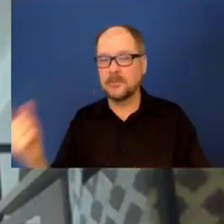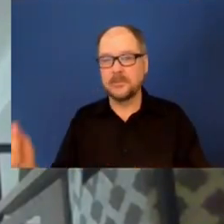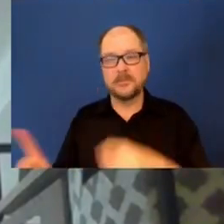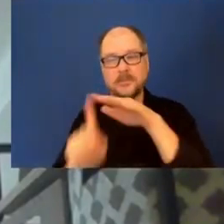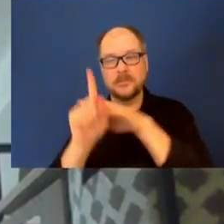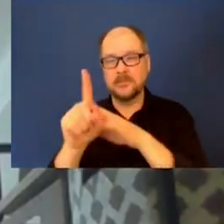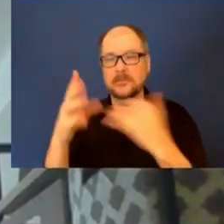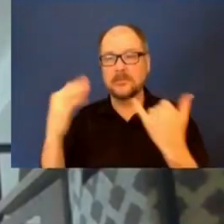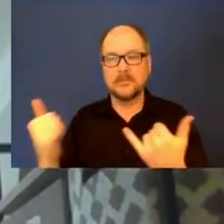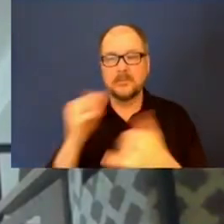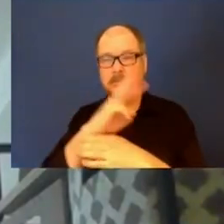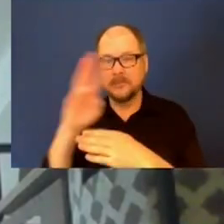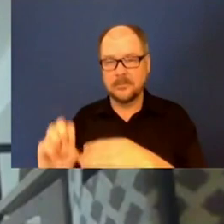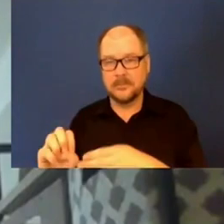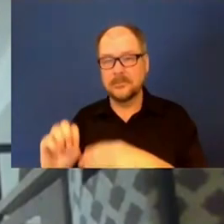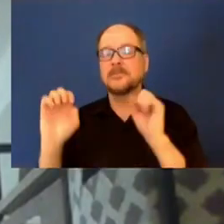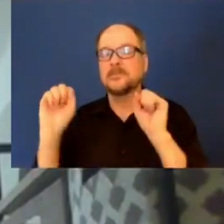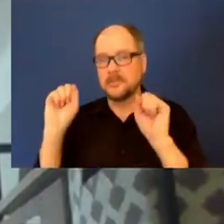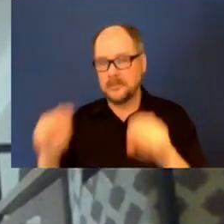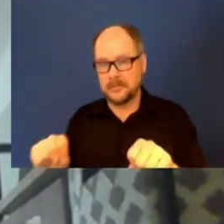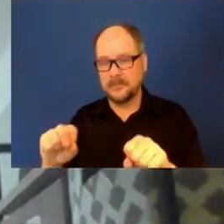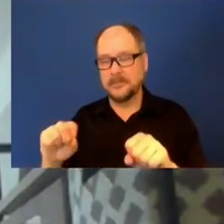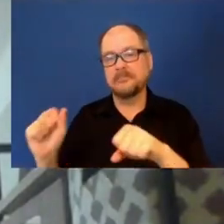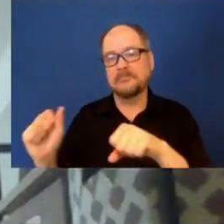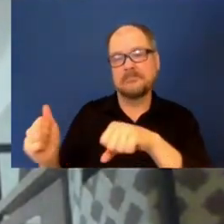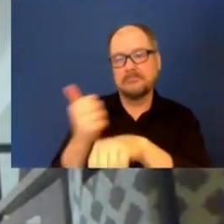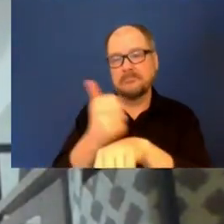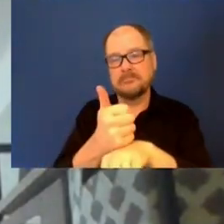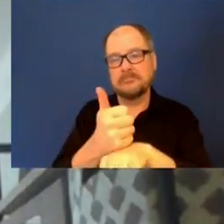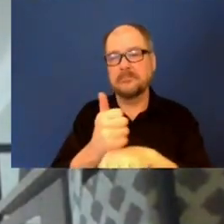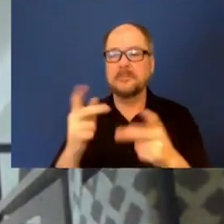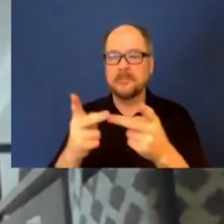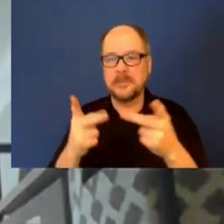we will be able to get them situated on Monday.